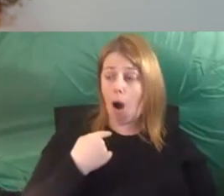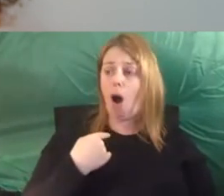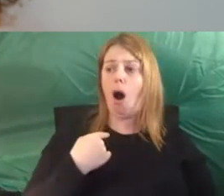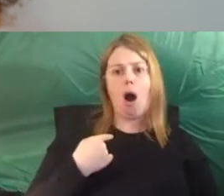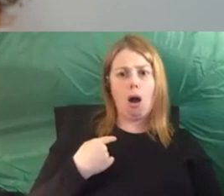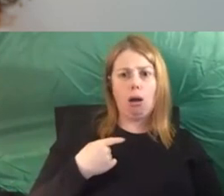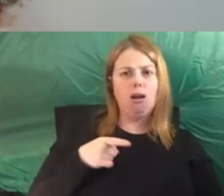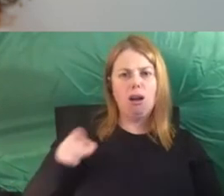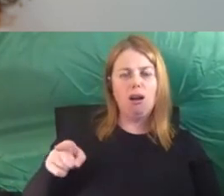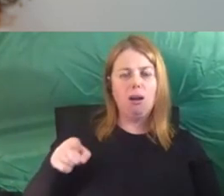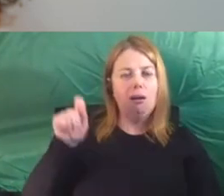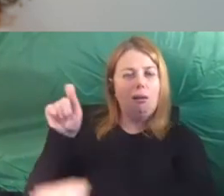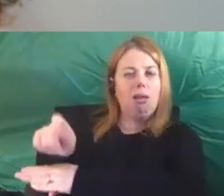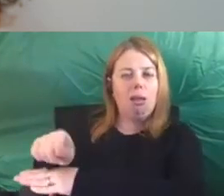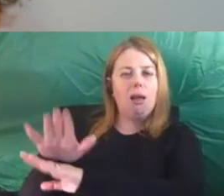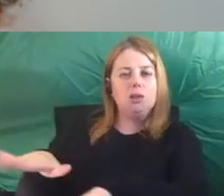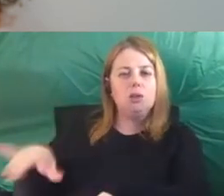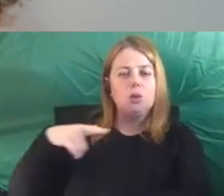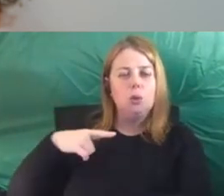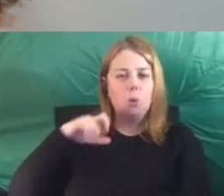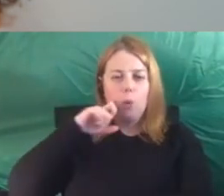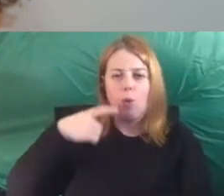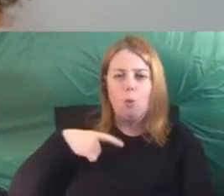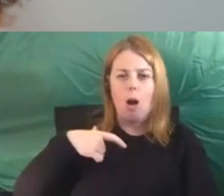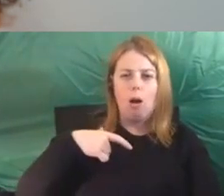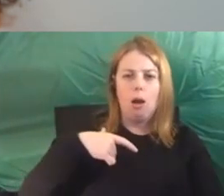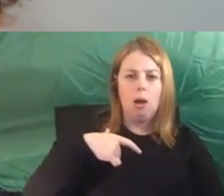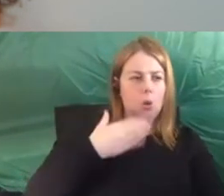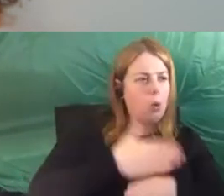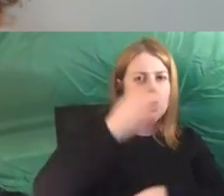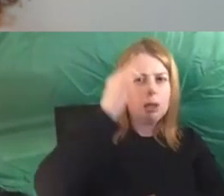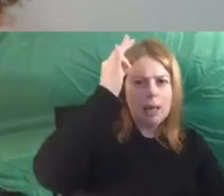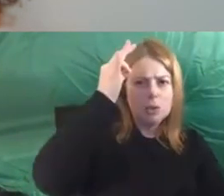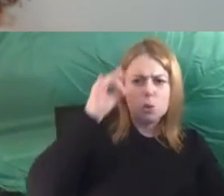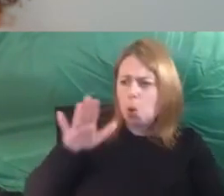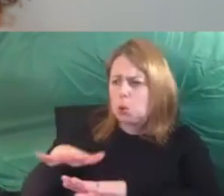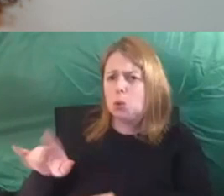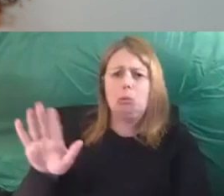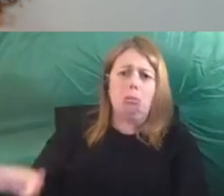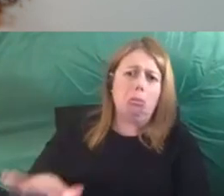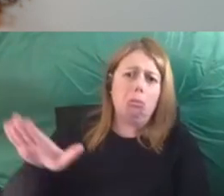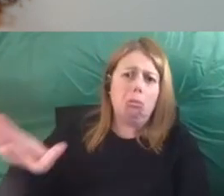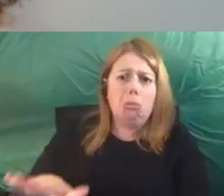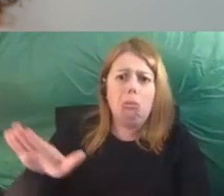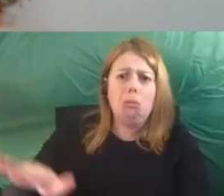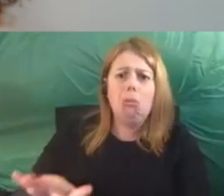by standing on council. And what would happen to my children? Someone think of the kids.